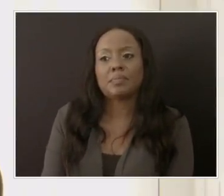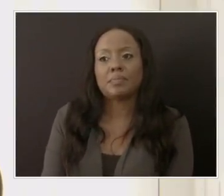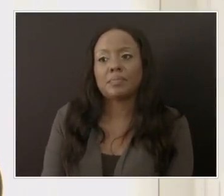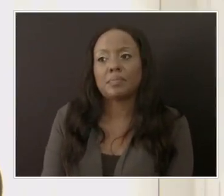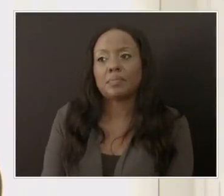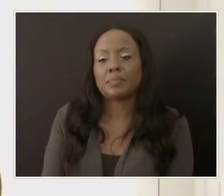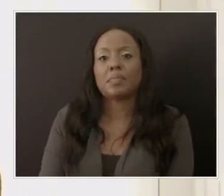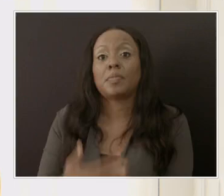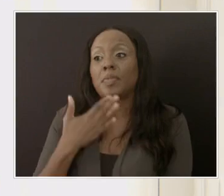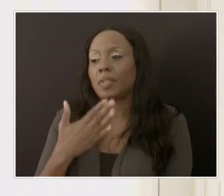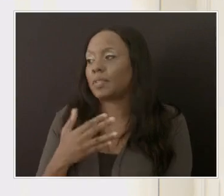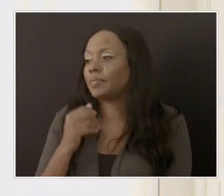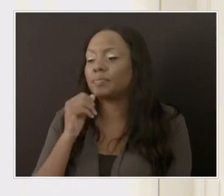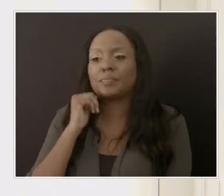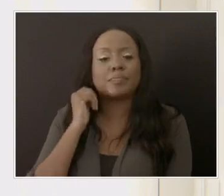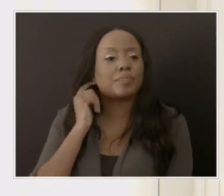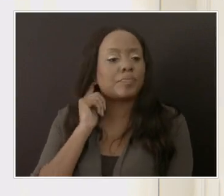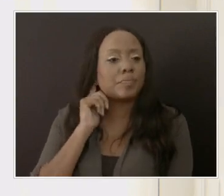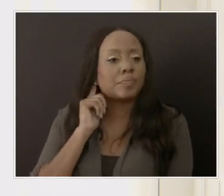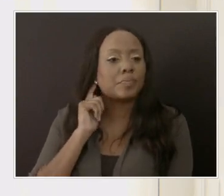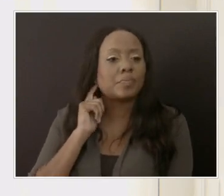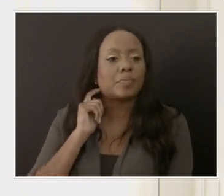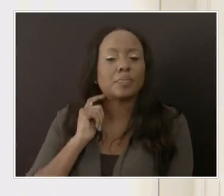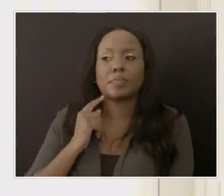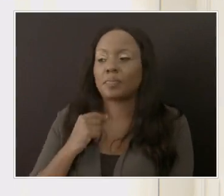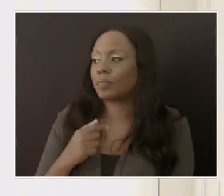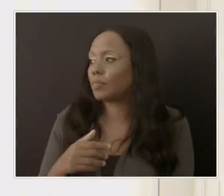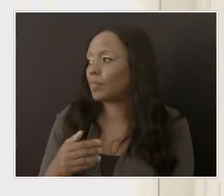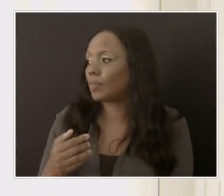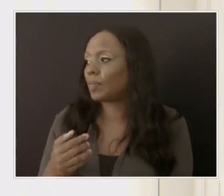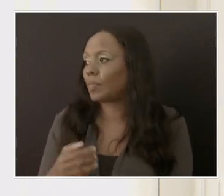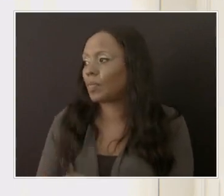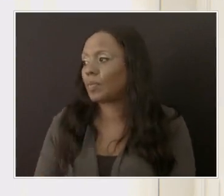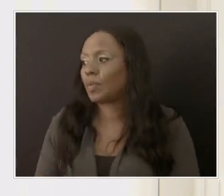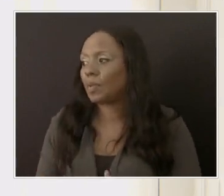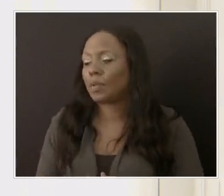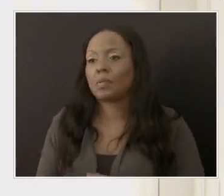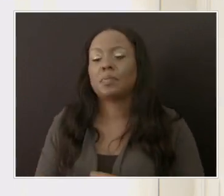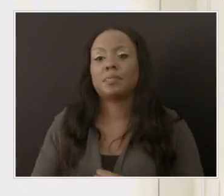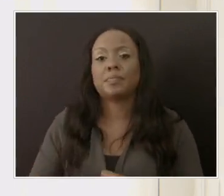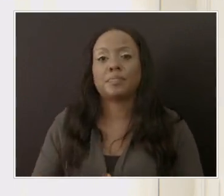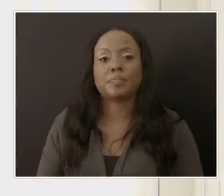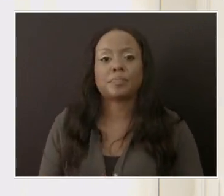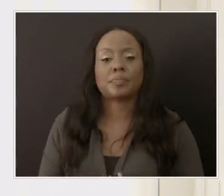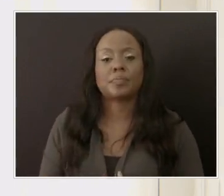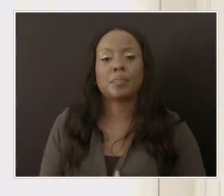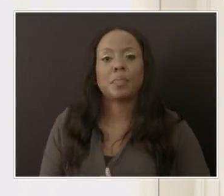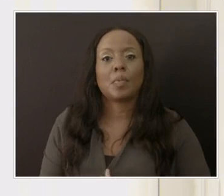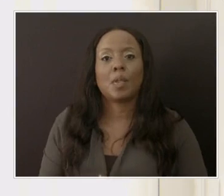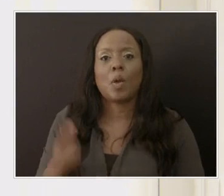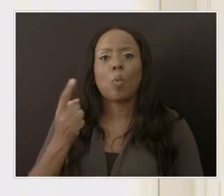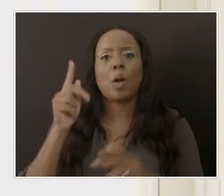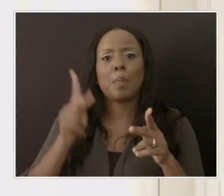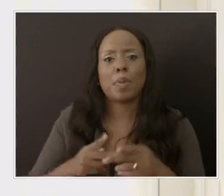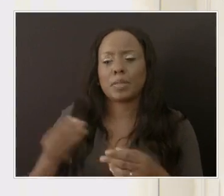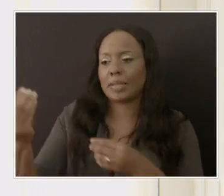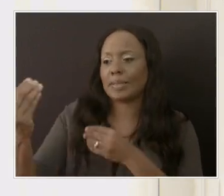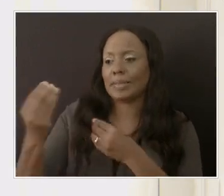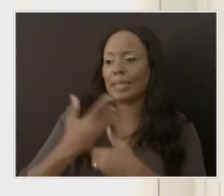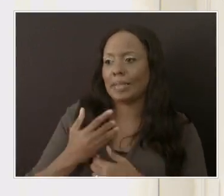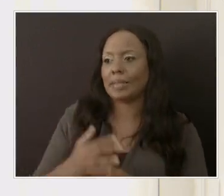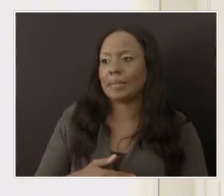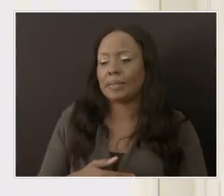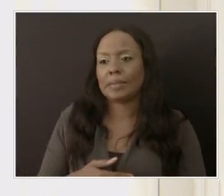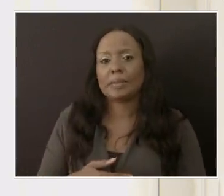Thank you. Thank you very much. This person says in light of what Mr. Chapman said, some government offices,